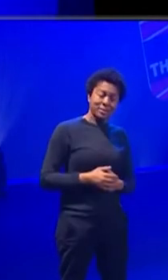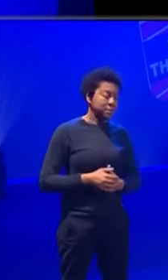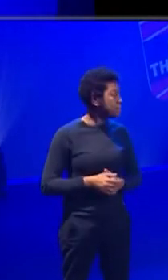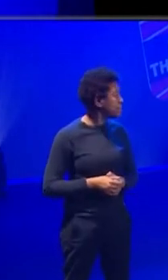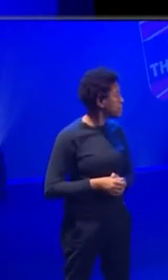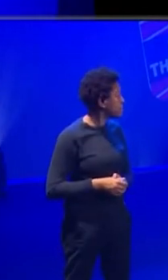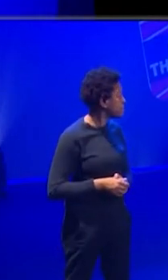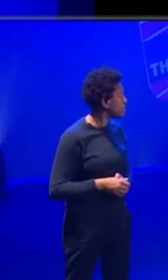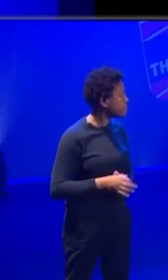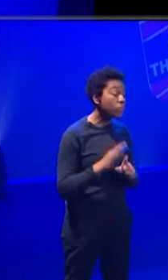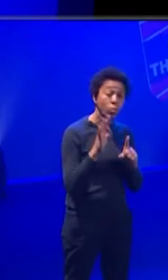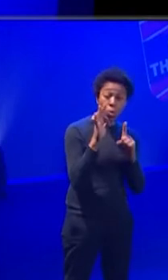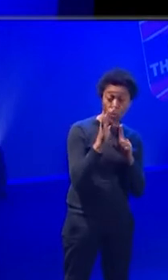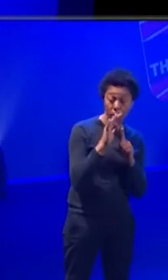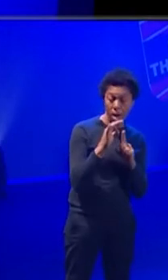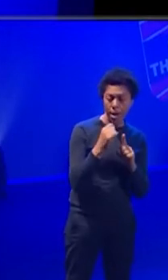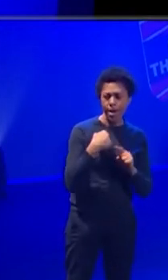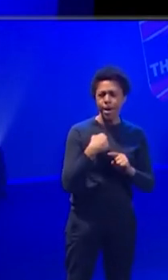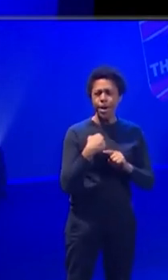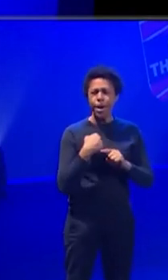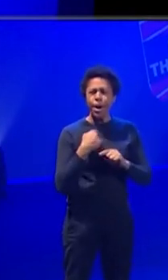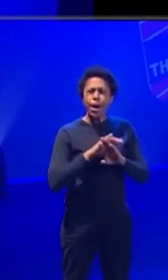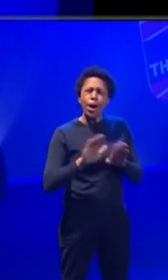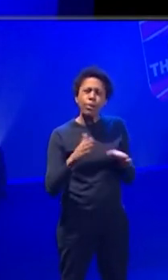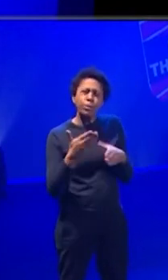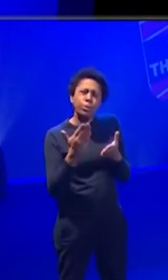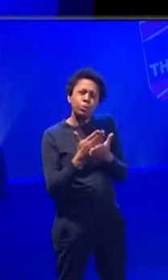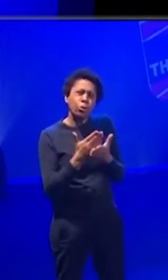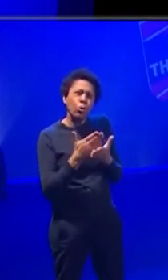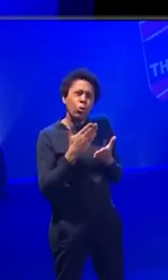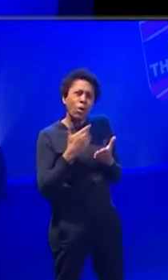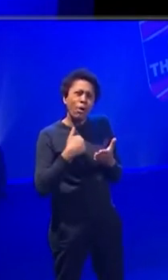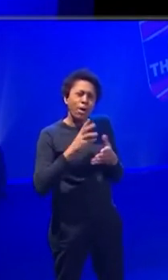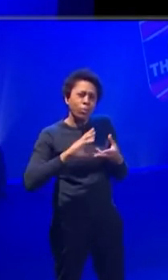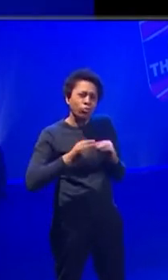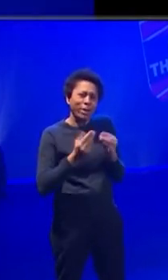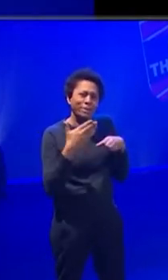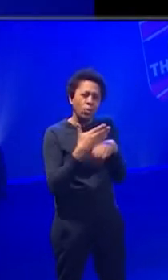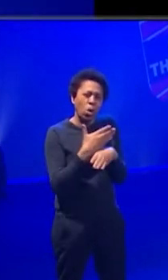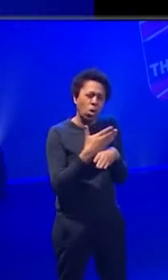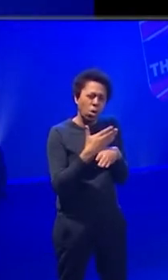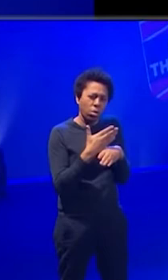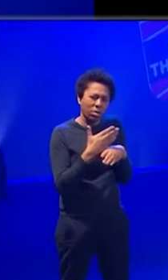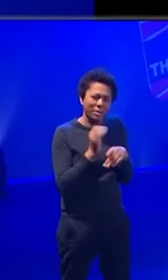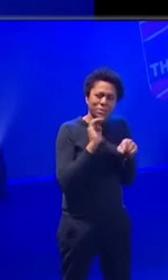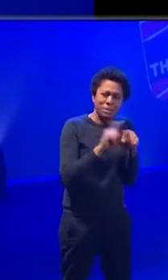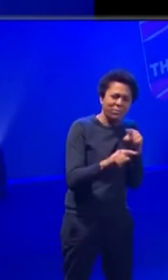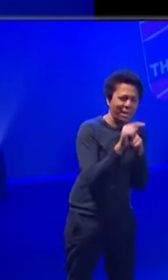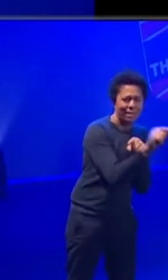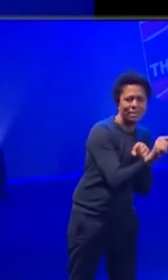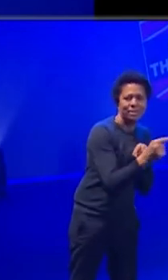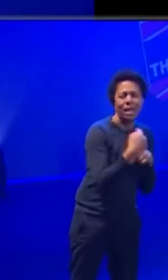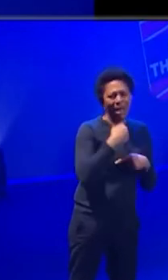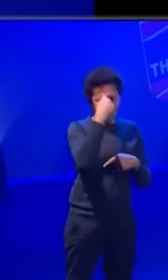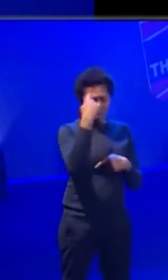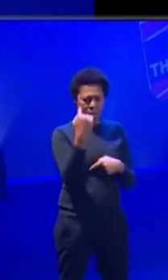For me, I'm not sure if it's about creating the work in alignment with that. I think it's about the workforce. Who is it that makes theatre? Who is